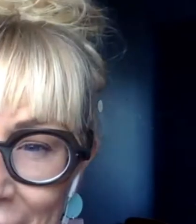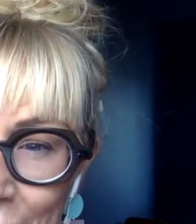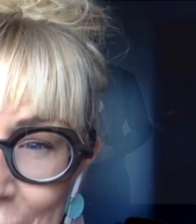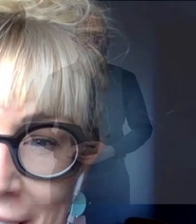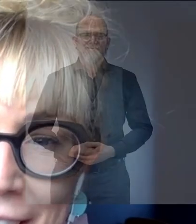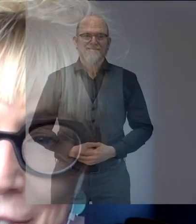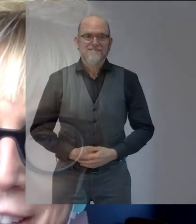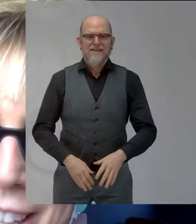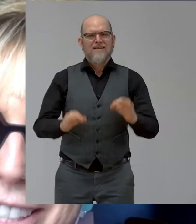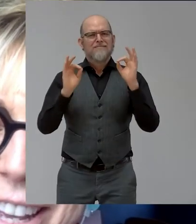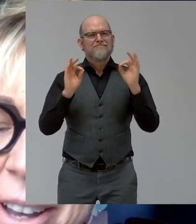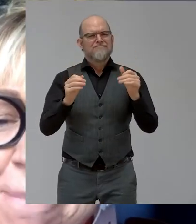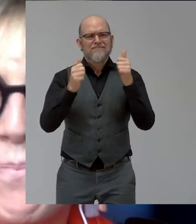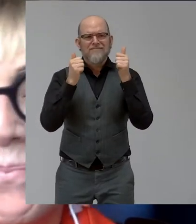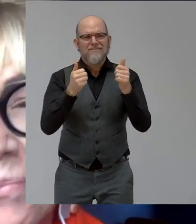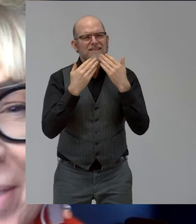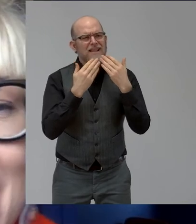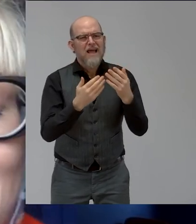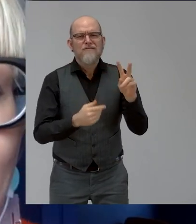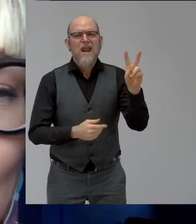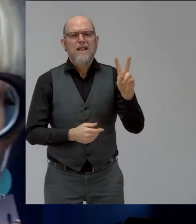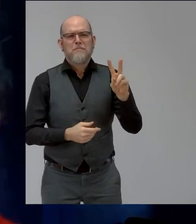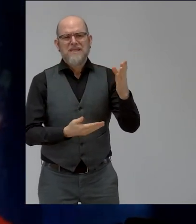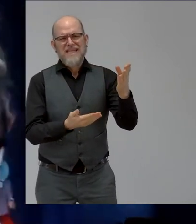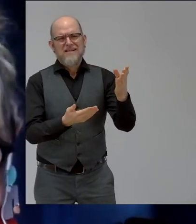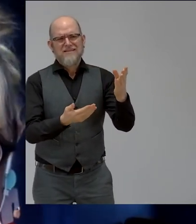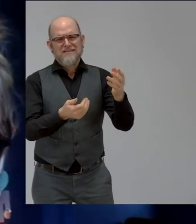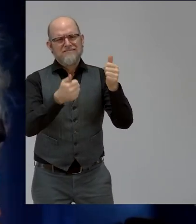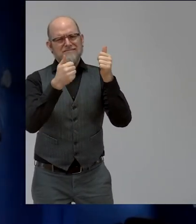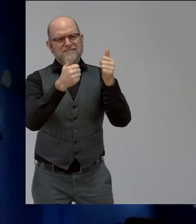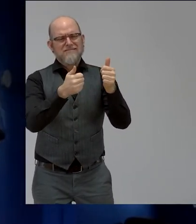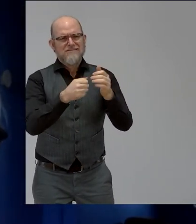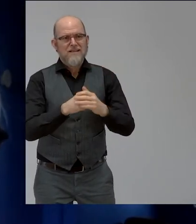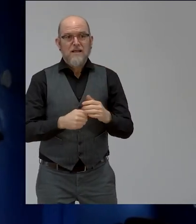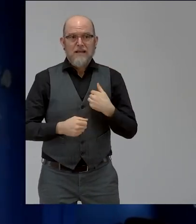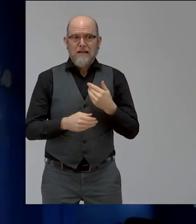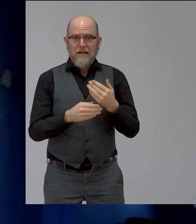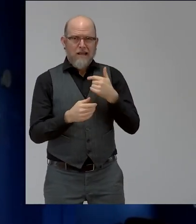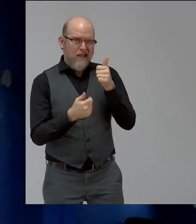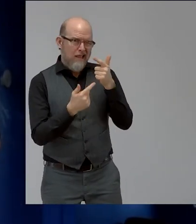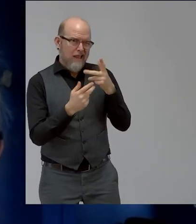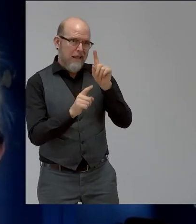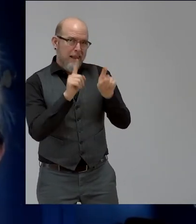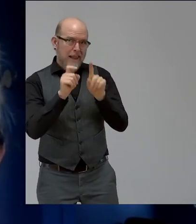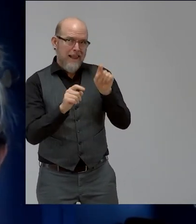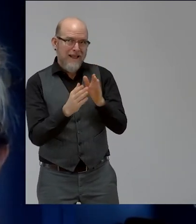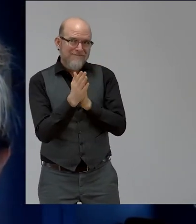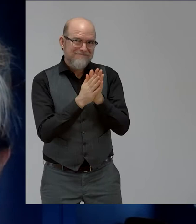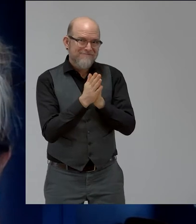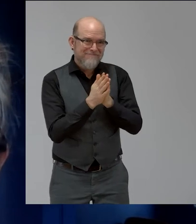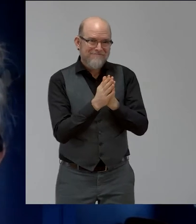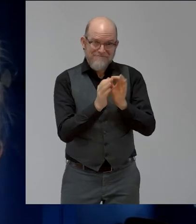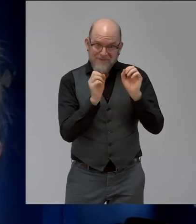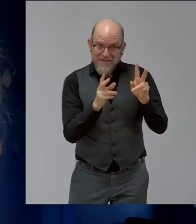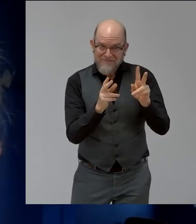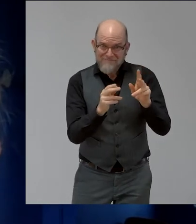Thank you very Vlad. Before I ask the questions that I want to ask, Sumita,